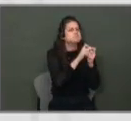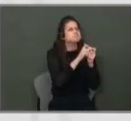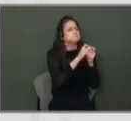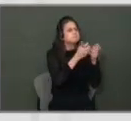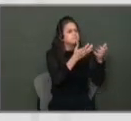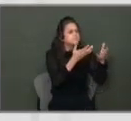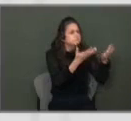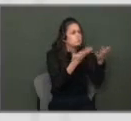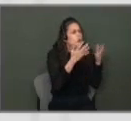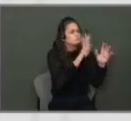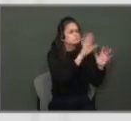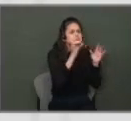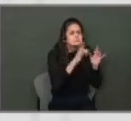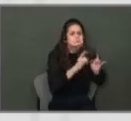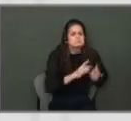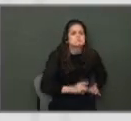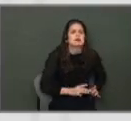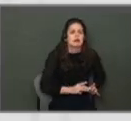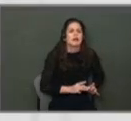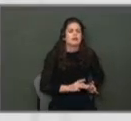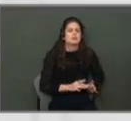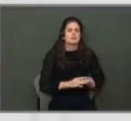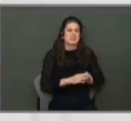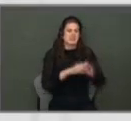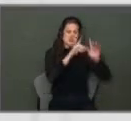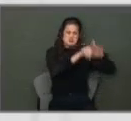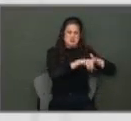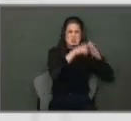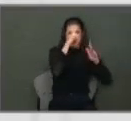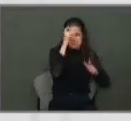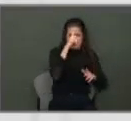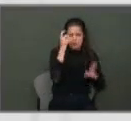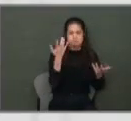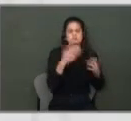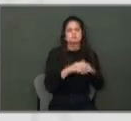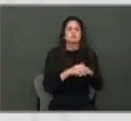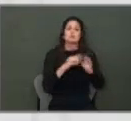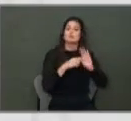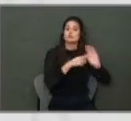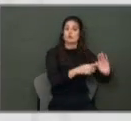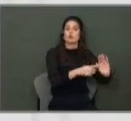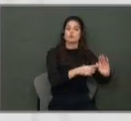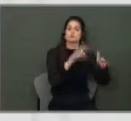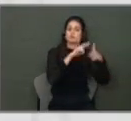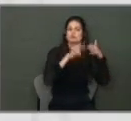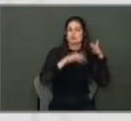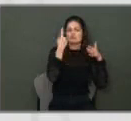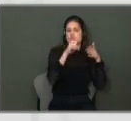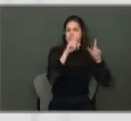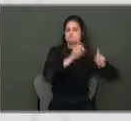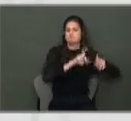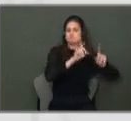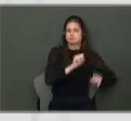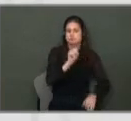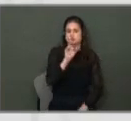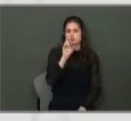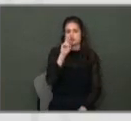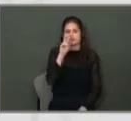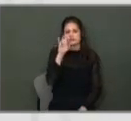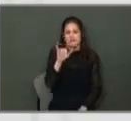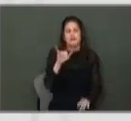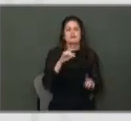asking for input on the front end of the summer. We'll share with you the survey results. But in terms of key things